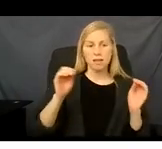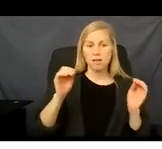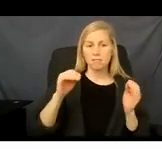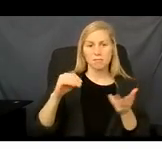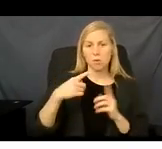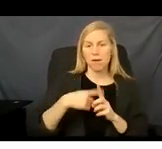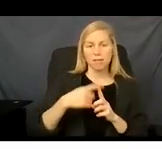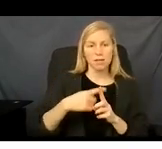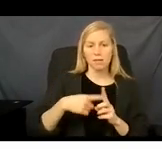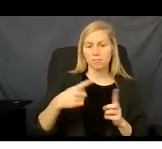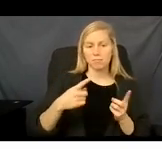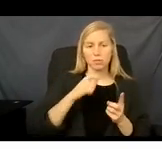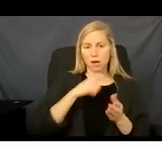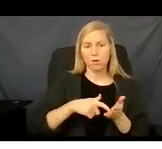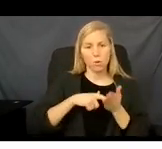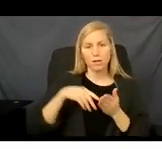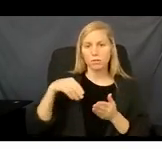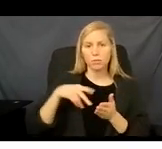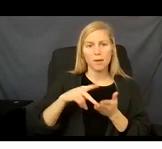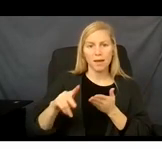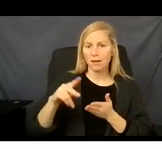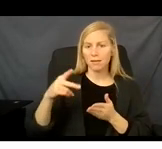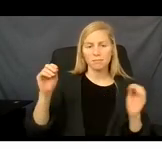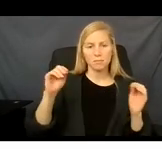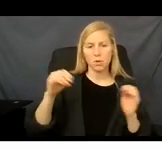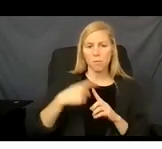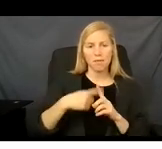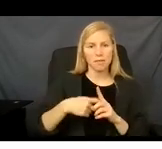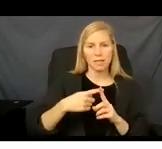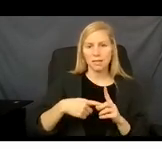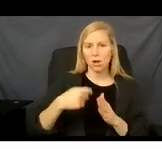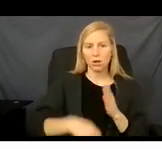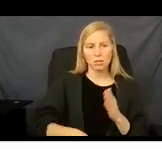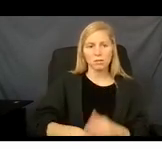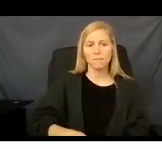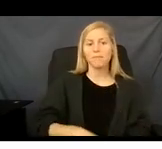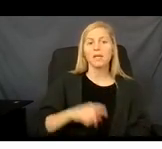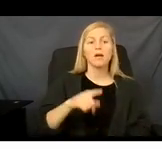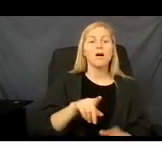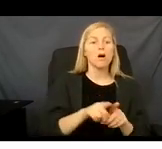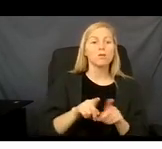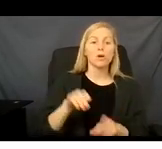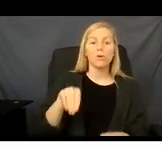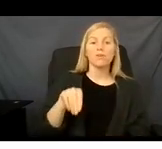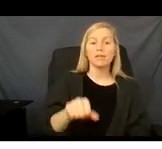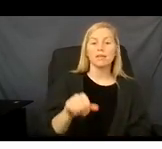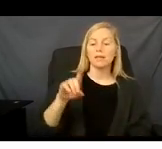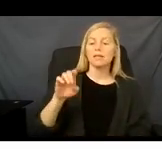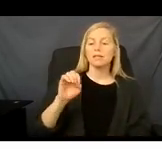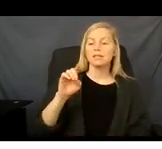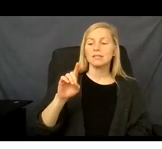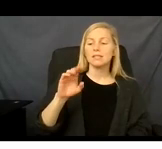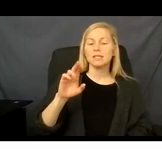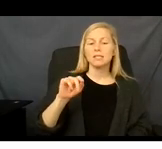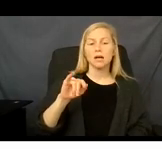required to pay any premium. It is zero. There is no deductible. Deductible is the amount you will pay